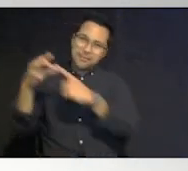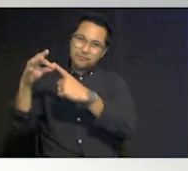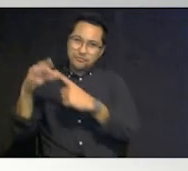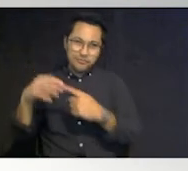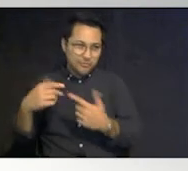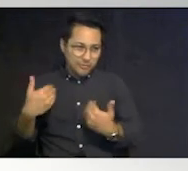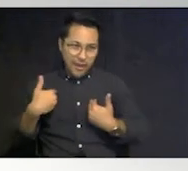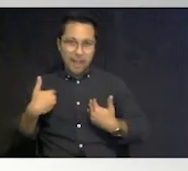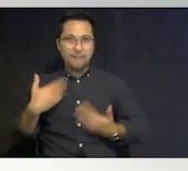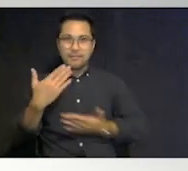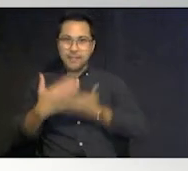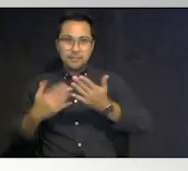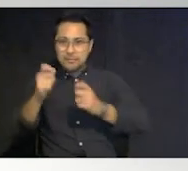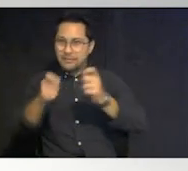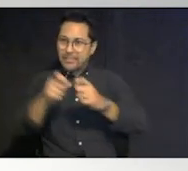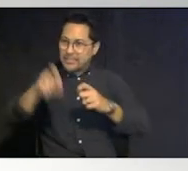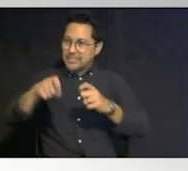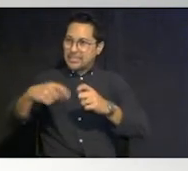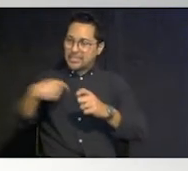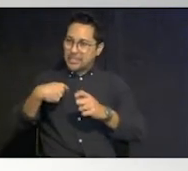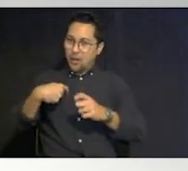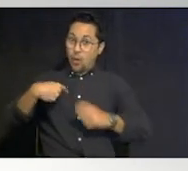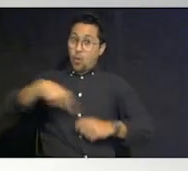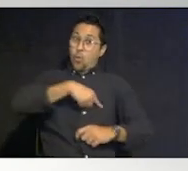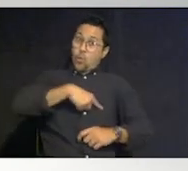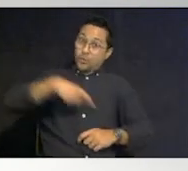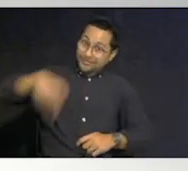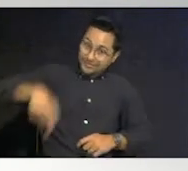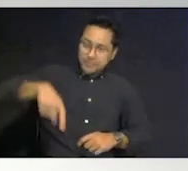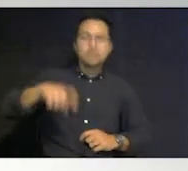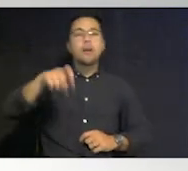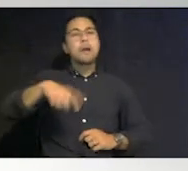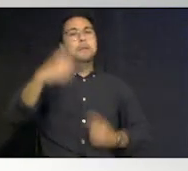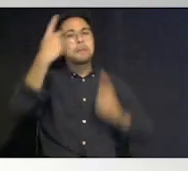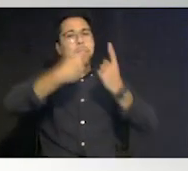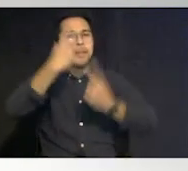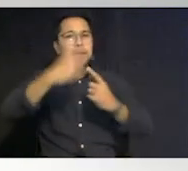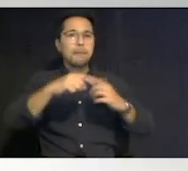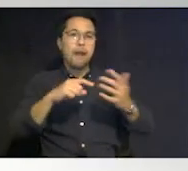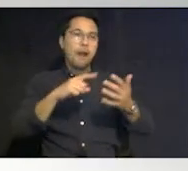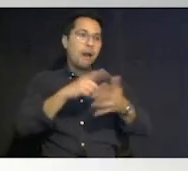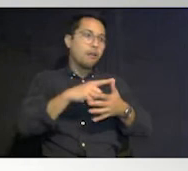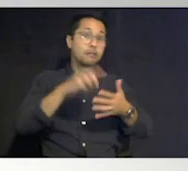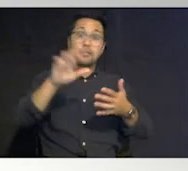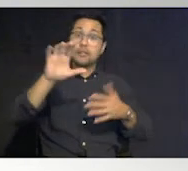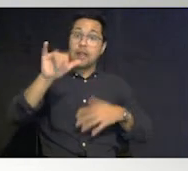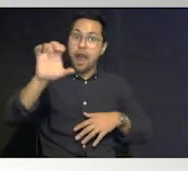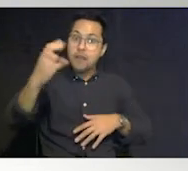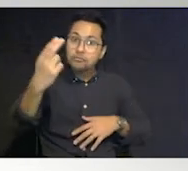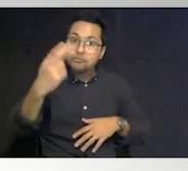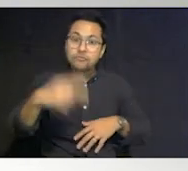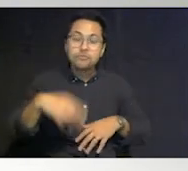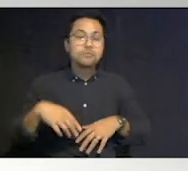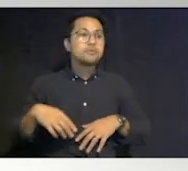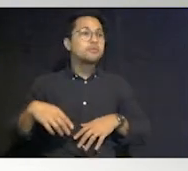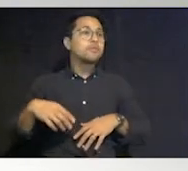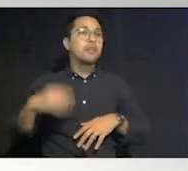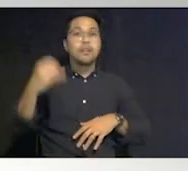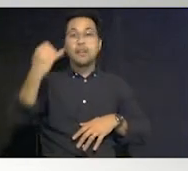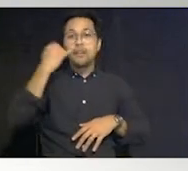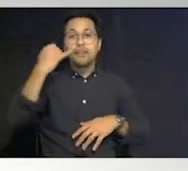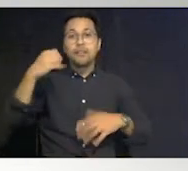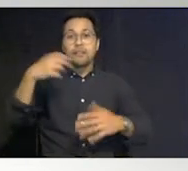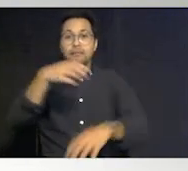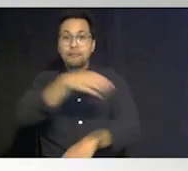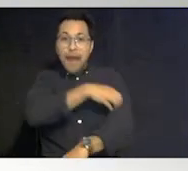sort or another um um so be thinking about that cash a lot of times if the power goes down the atms